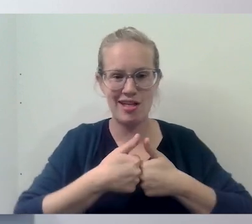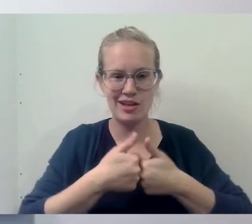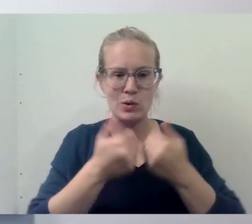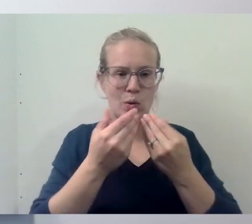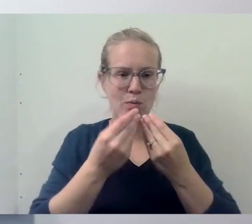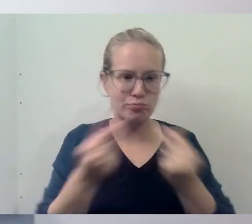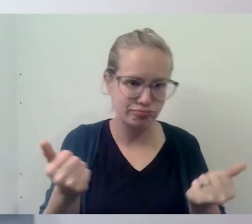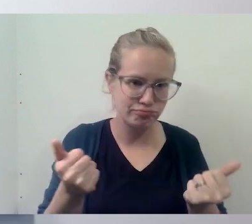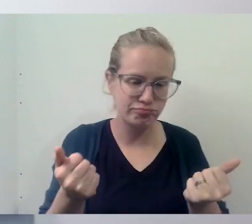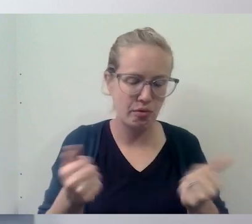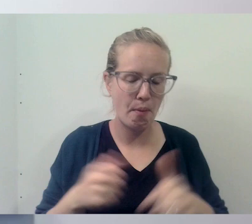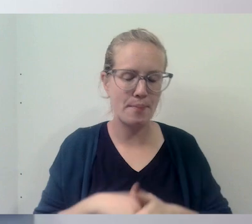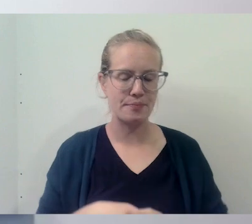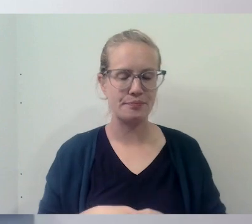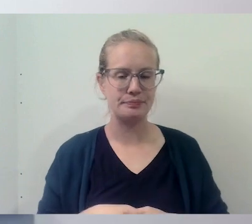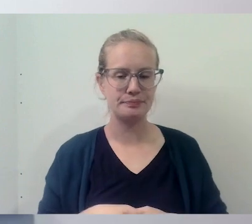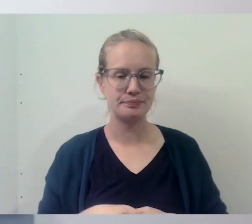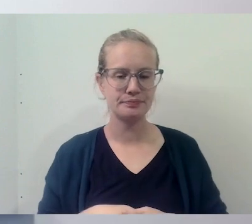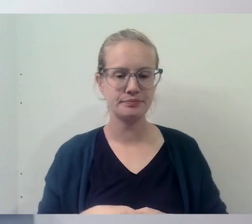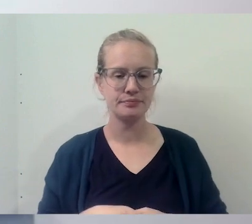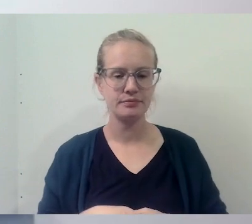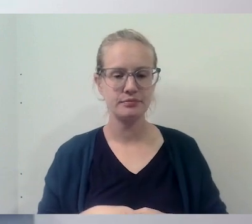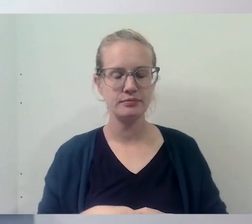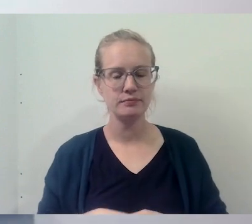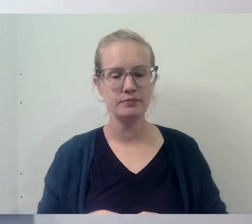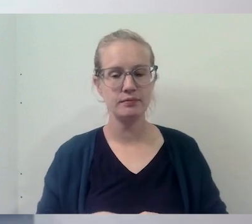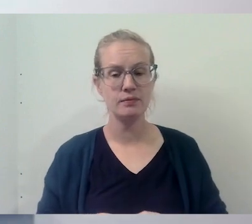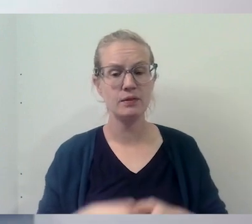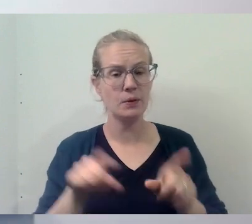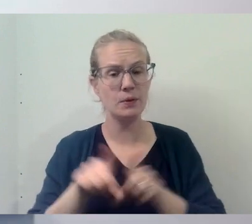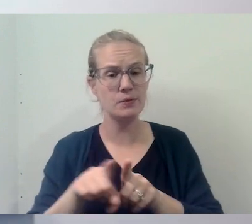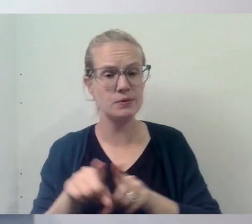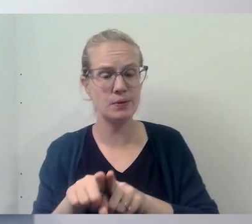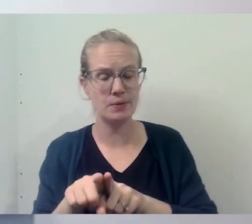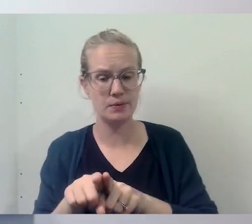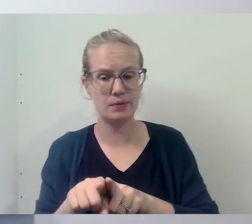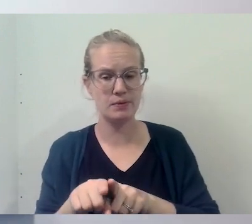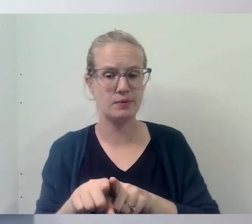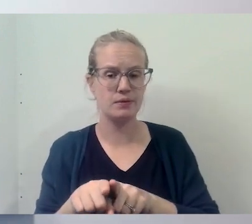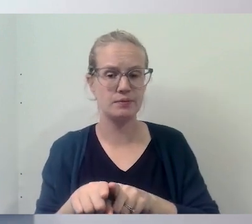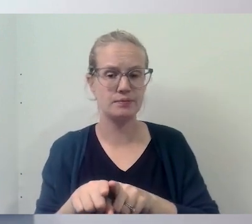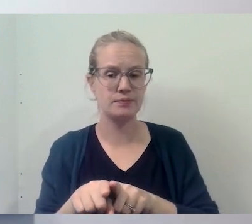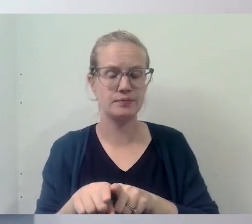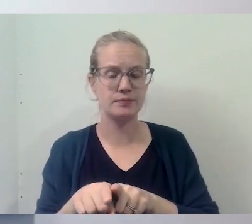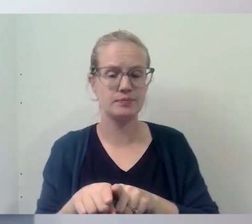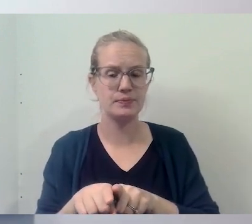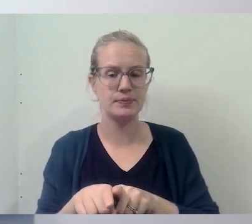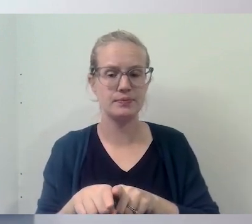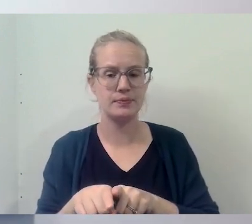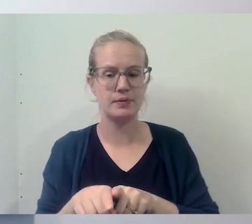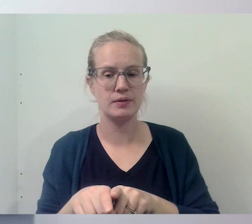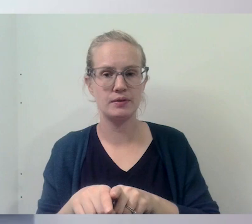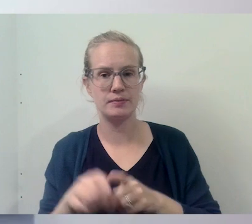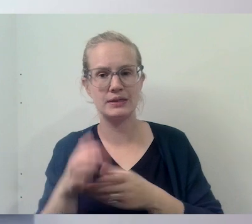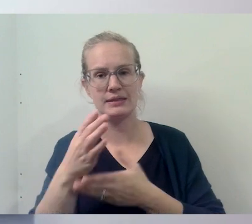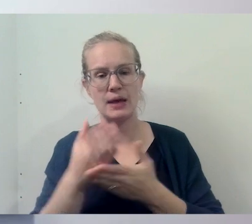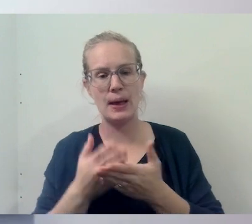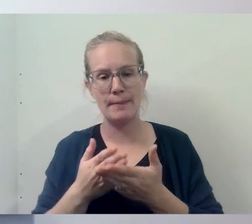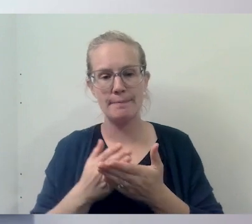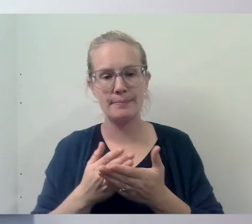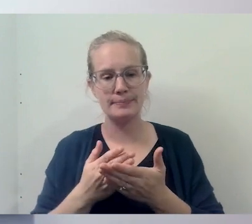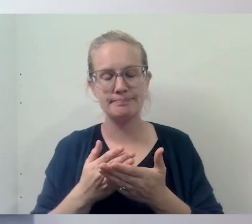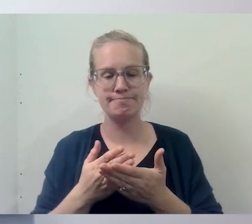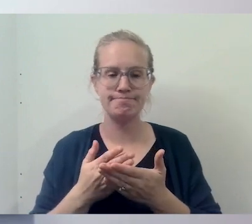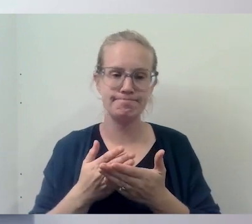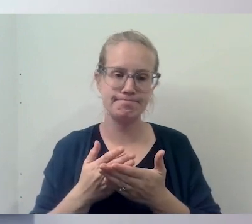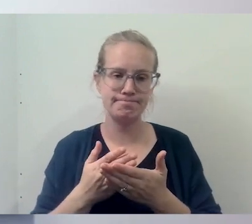that that person is facing. And, and, and also, uh, that same line, uh, there are some, uh,